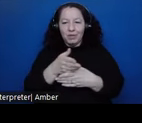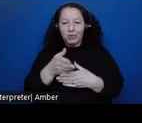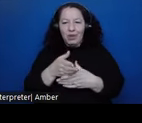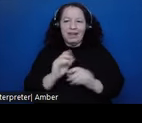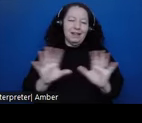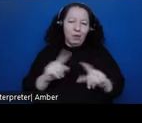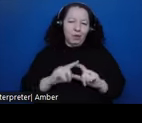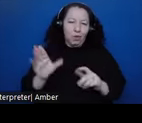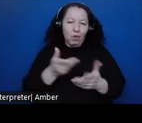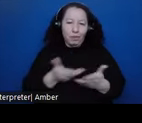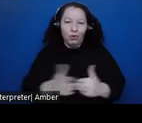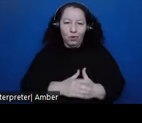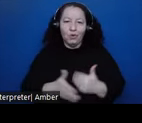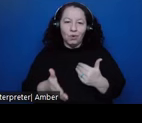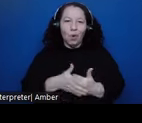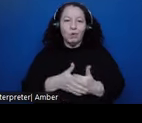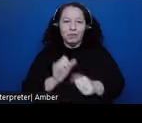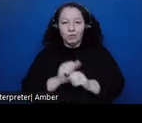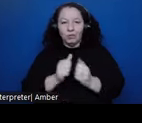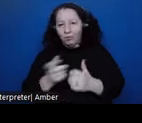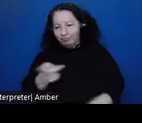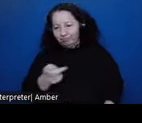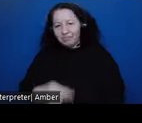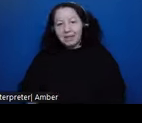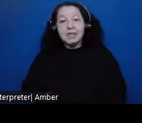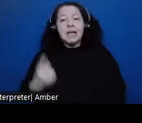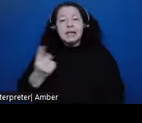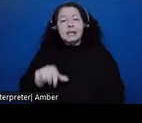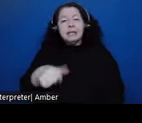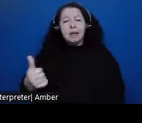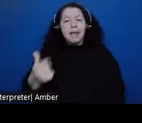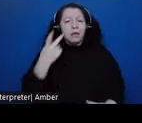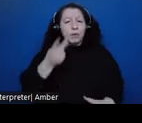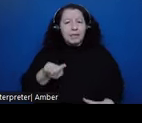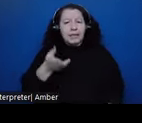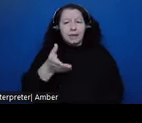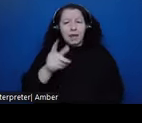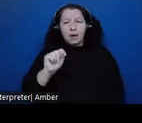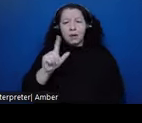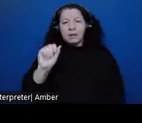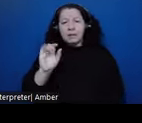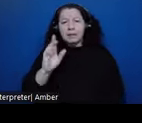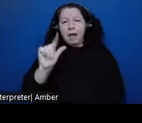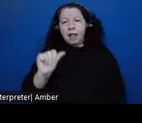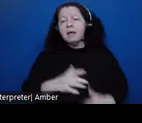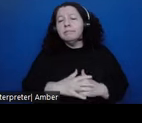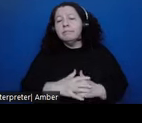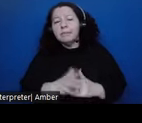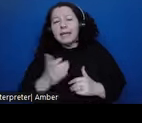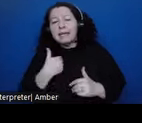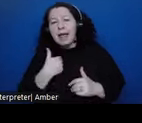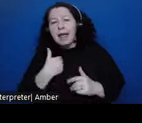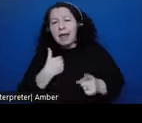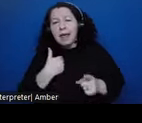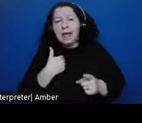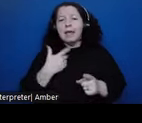interaction. So something else we see in Tlaxcala is that it had a social